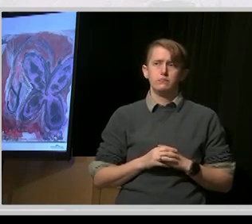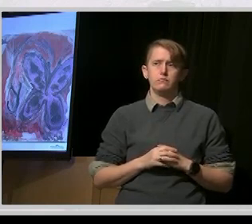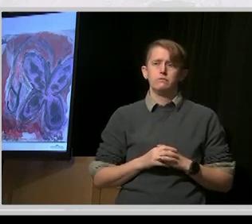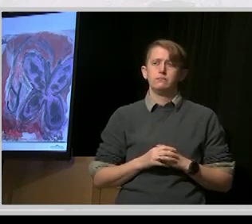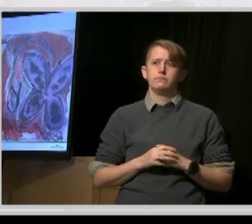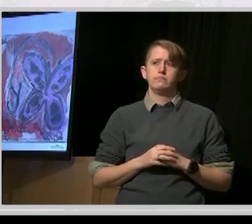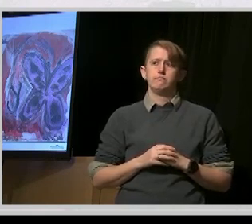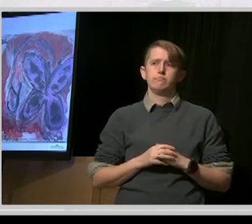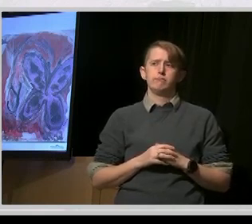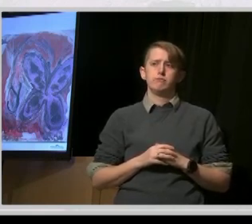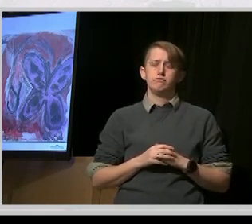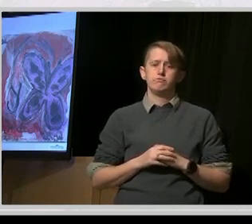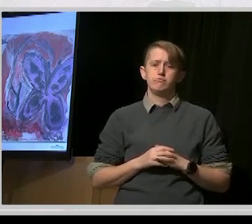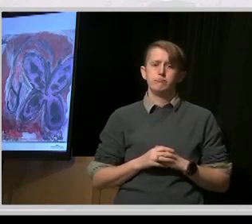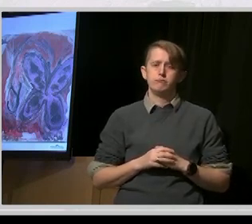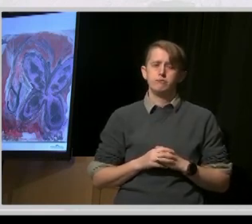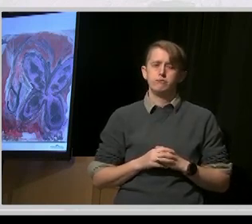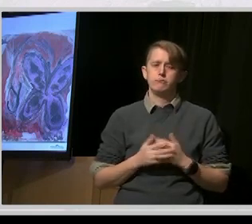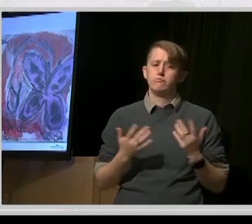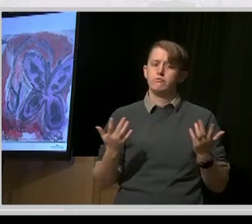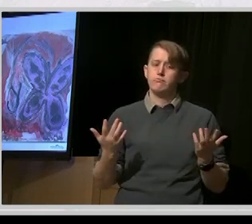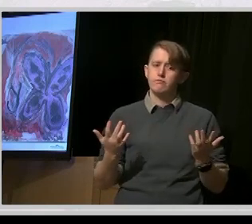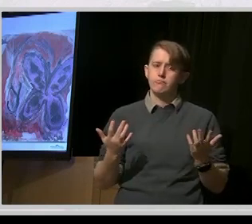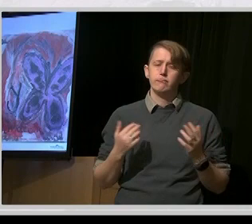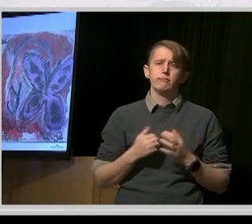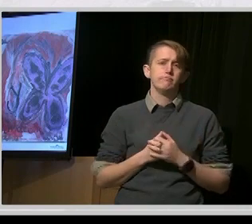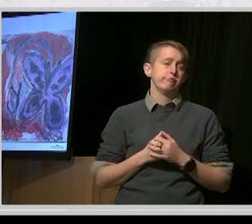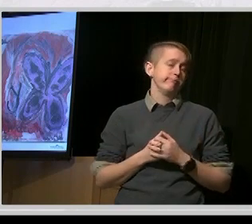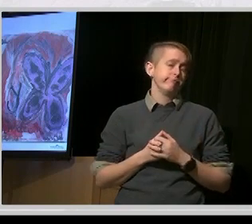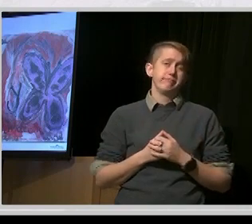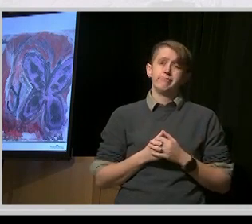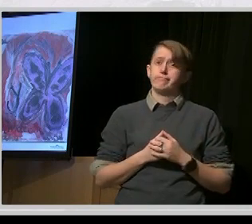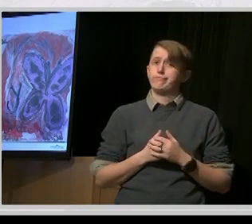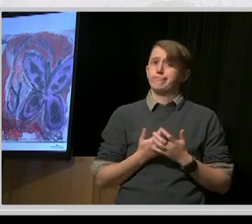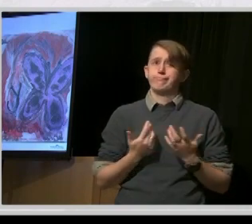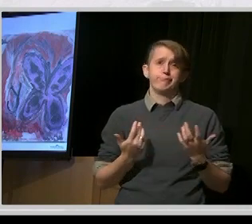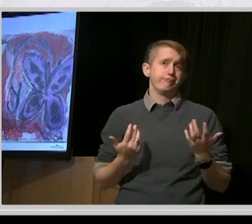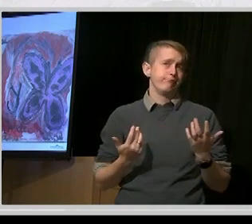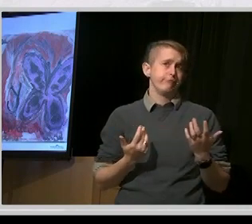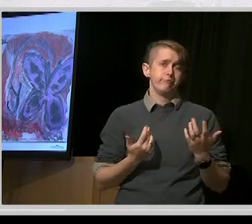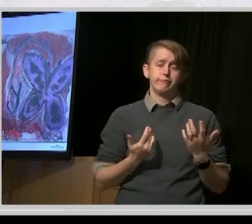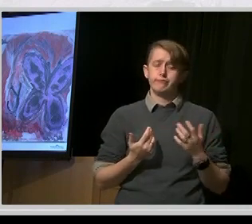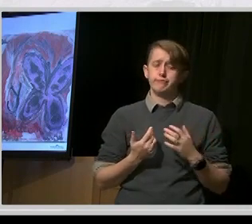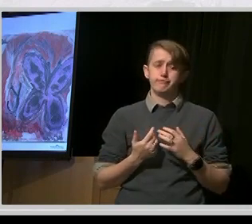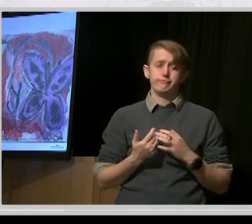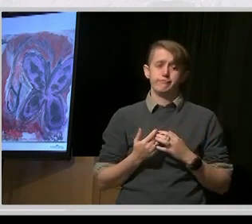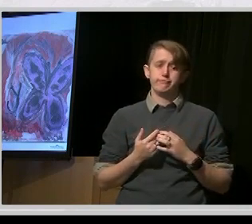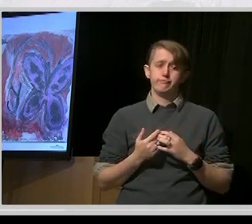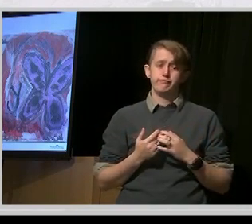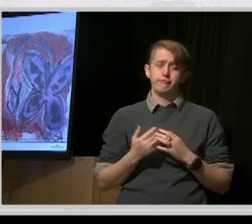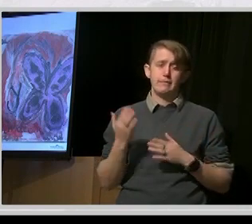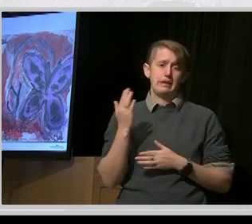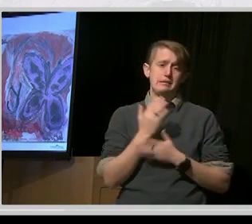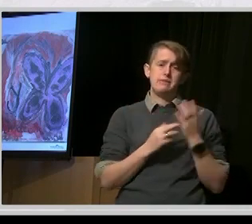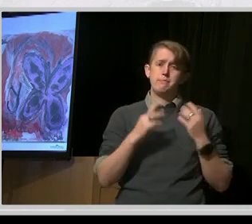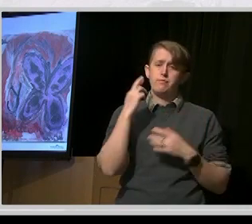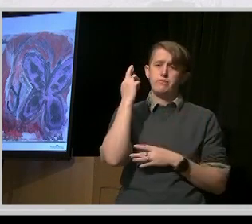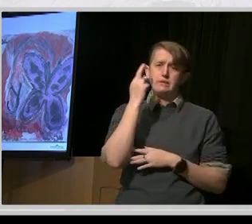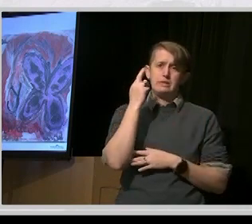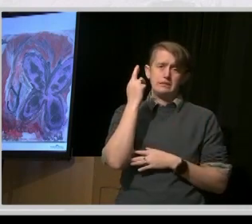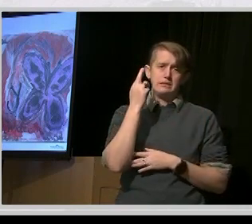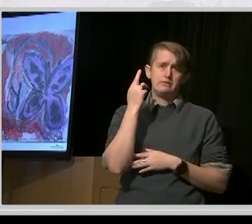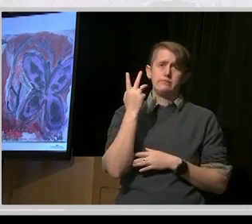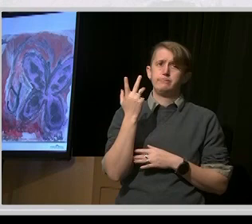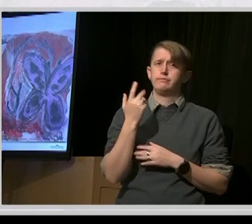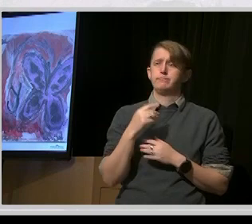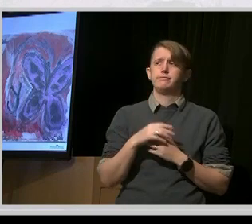So, for some reason, since I'm starting working at on the remedy,